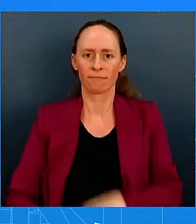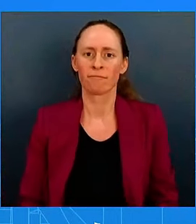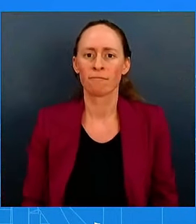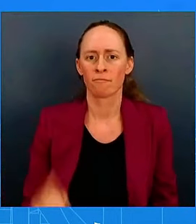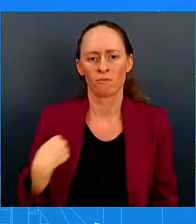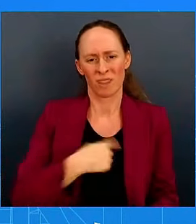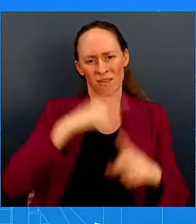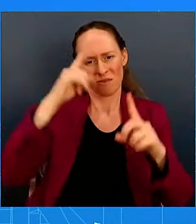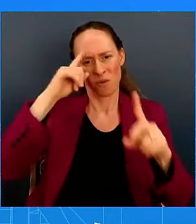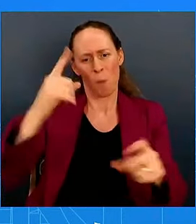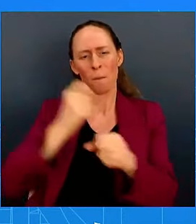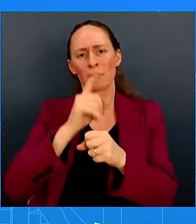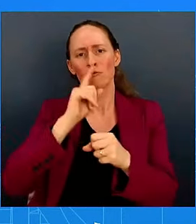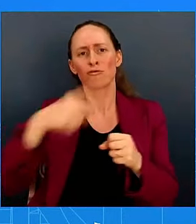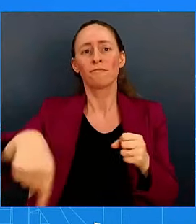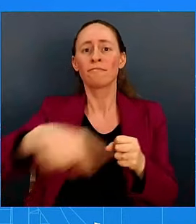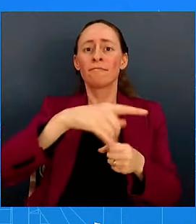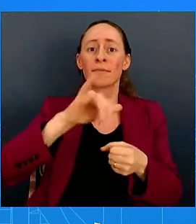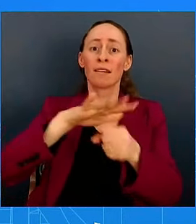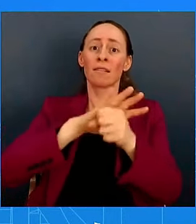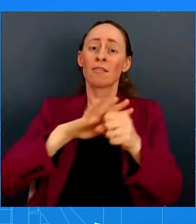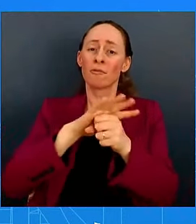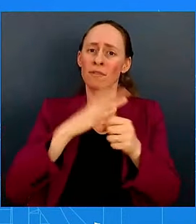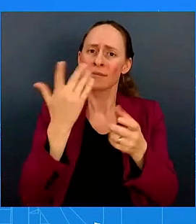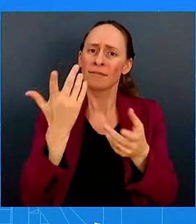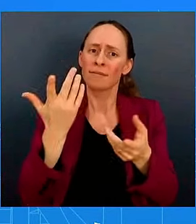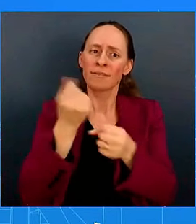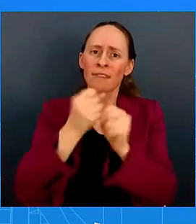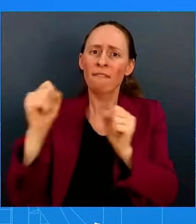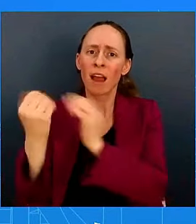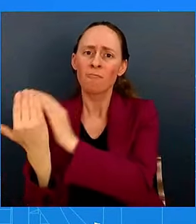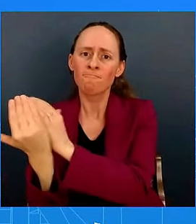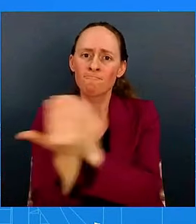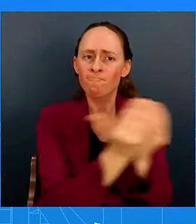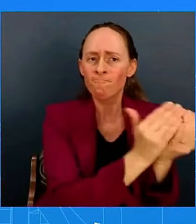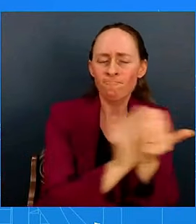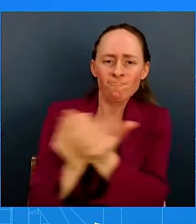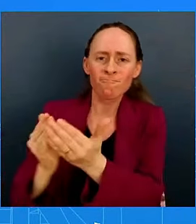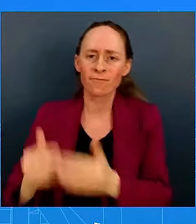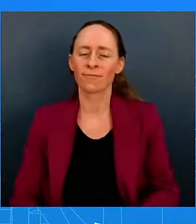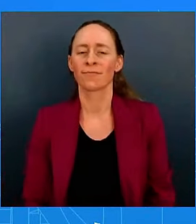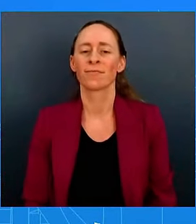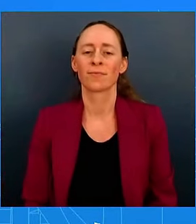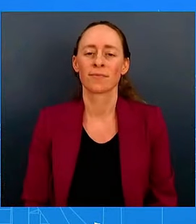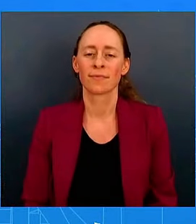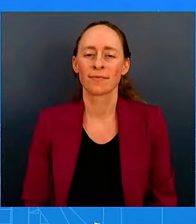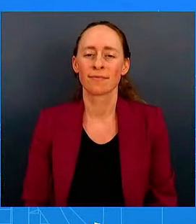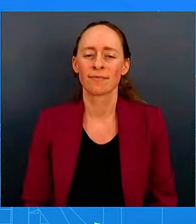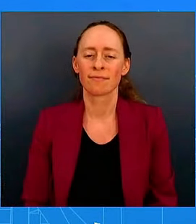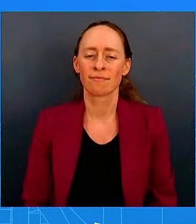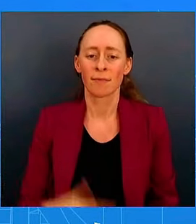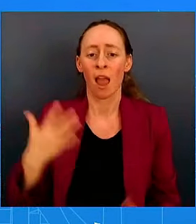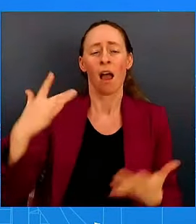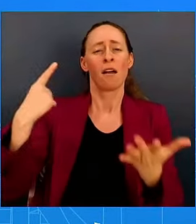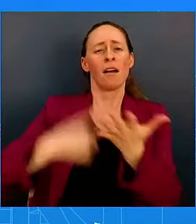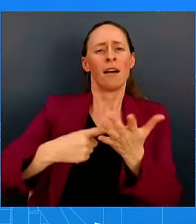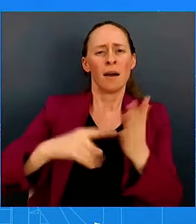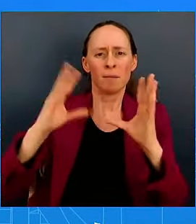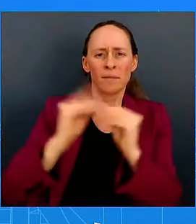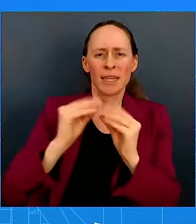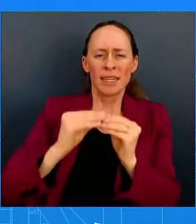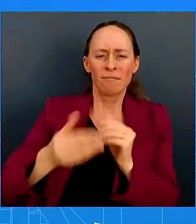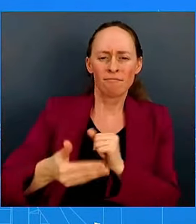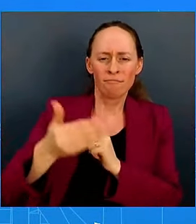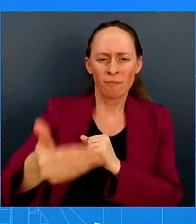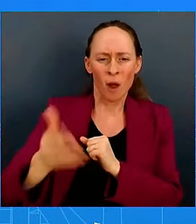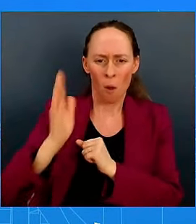quite frankly, a safer and more prosperous United States. Now, this particular Quad Summit will be the first time we've hosted foreign leaders in Wilmington, the President's hometown.